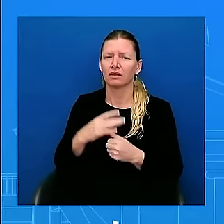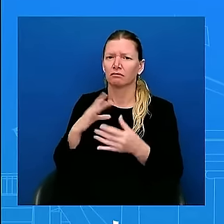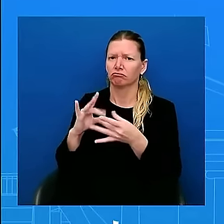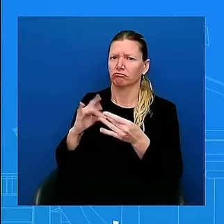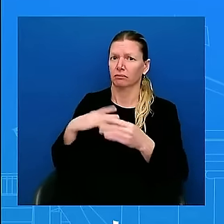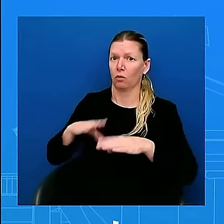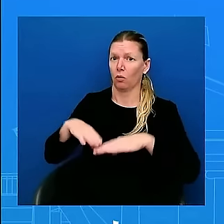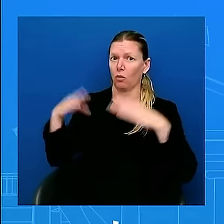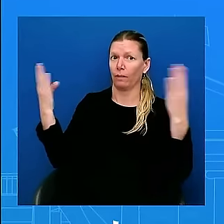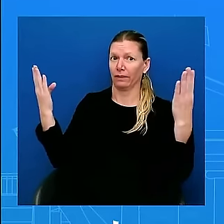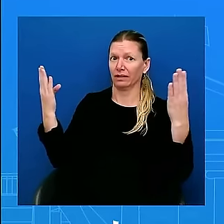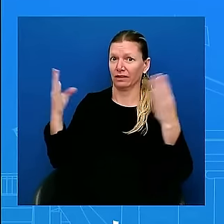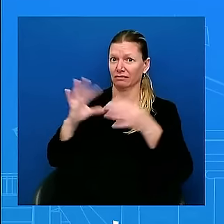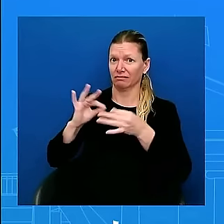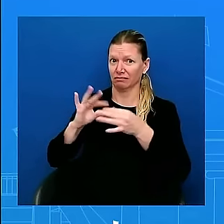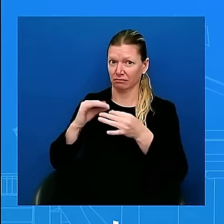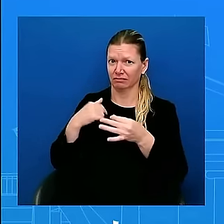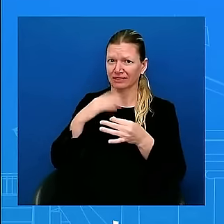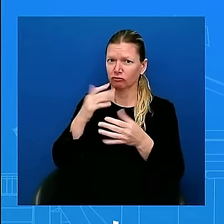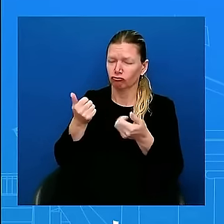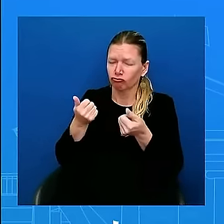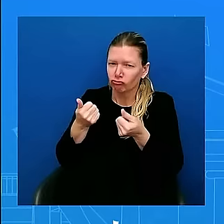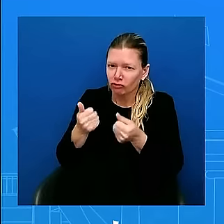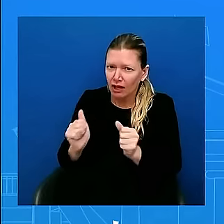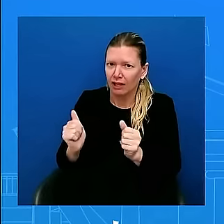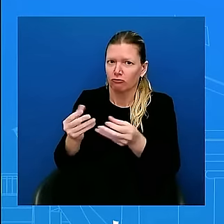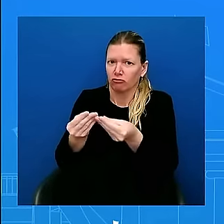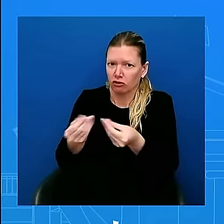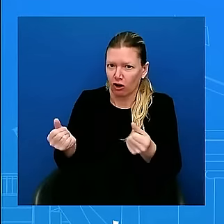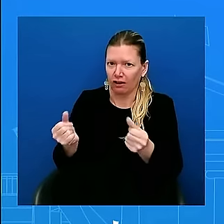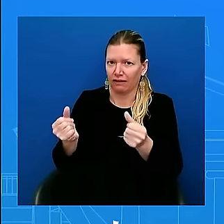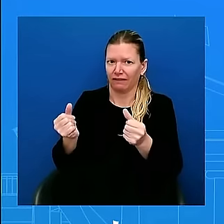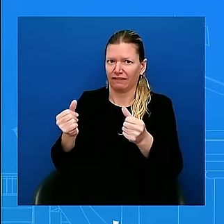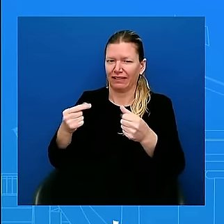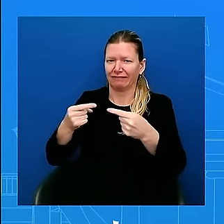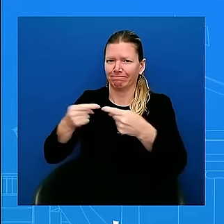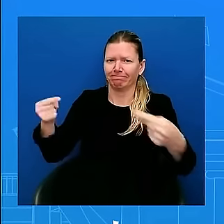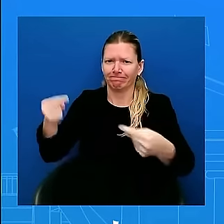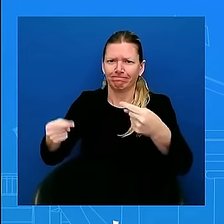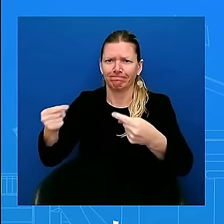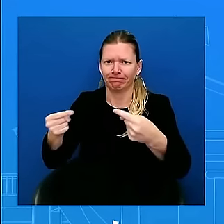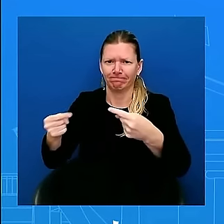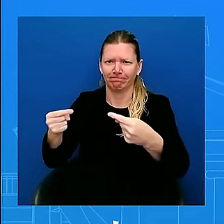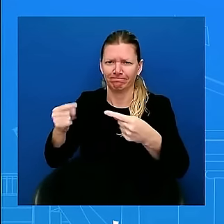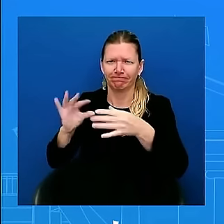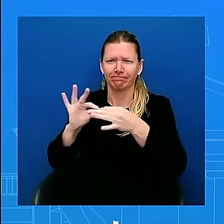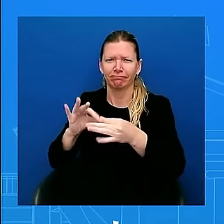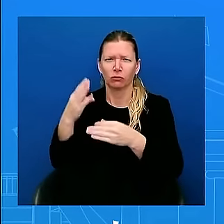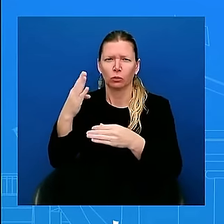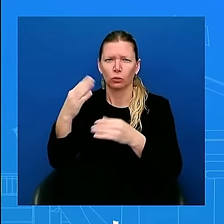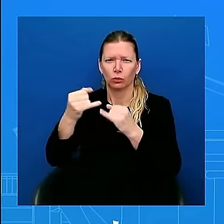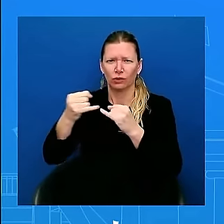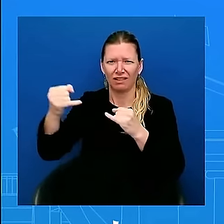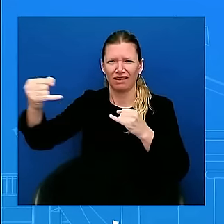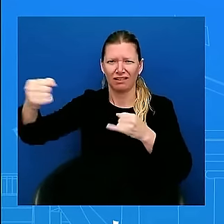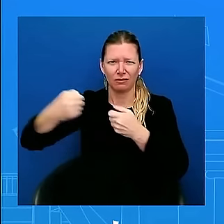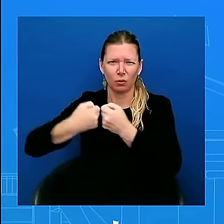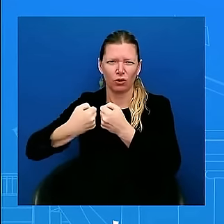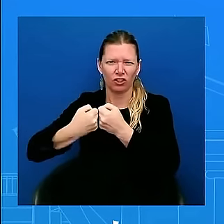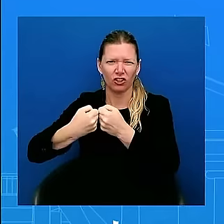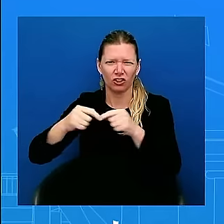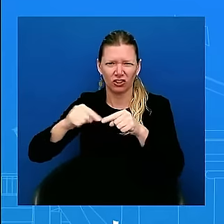We haven't seen, although there has been firing back and forth across that blue line, we want to see that stop. We haven't seen it